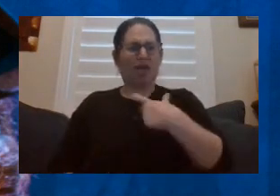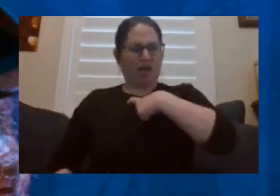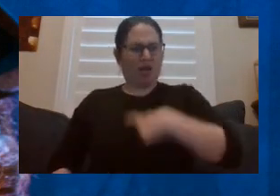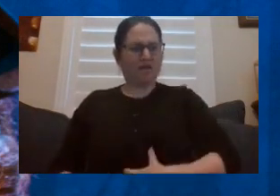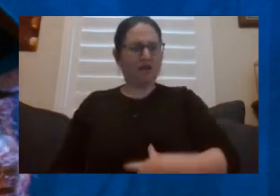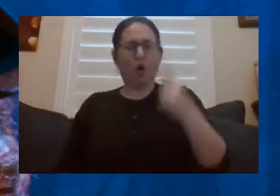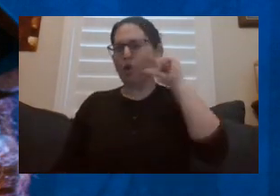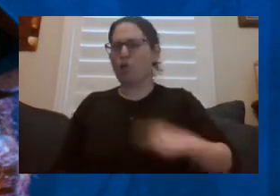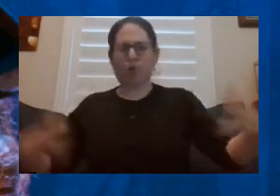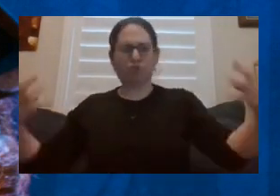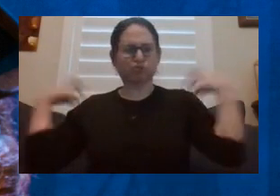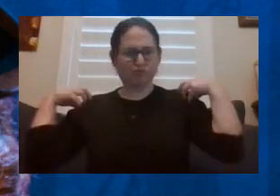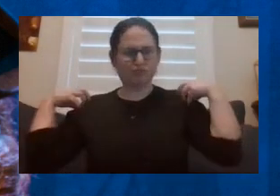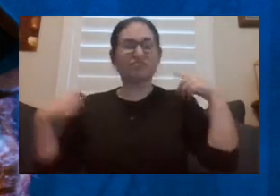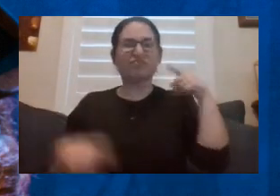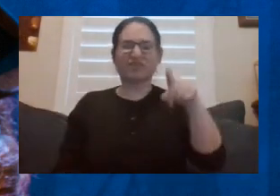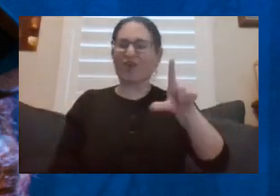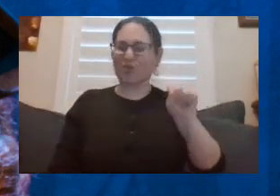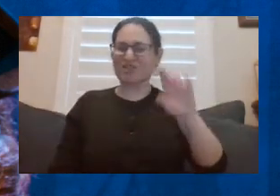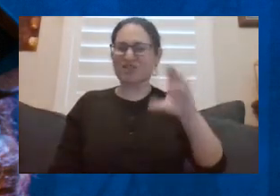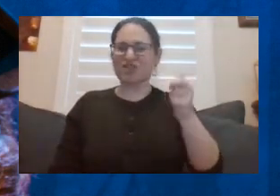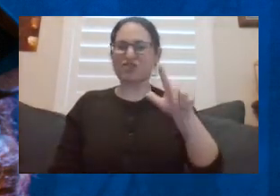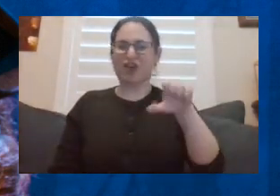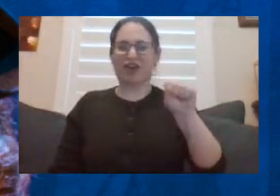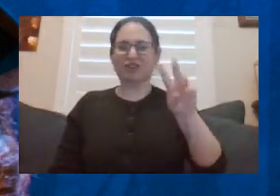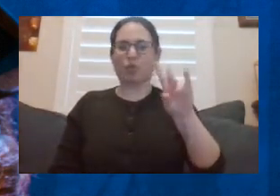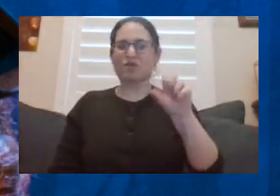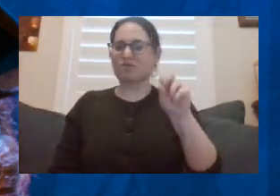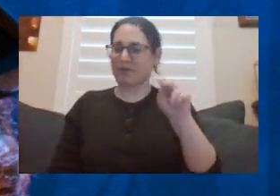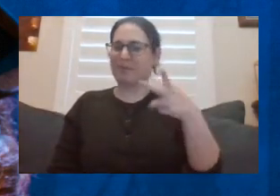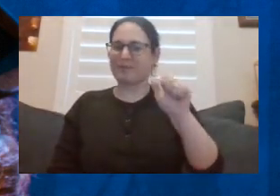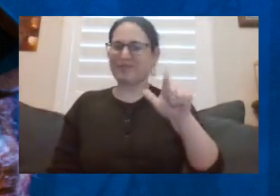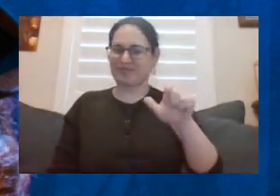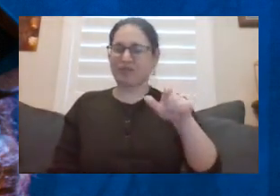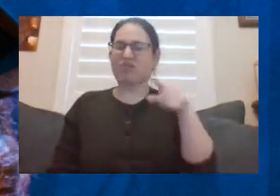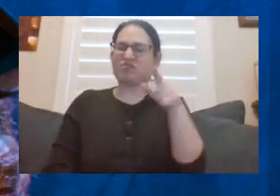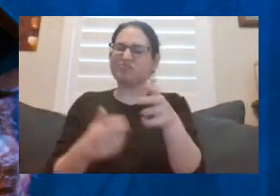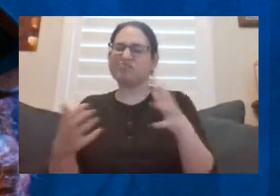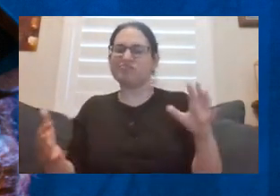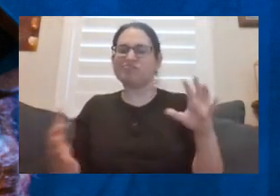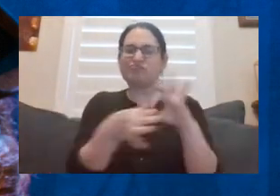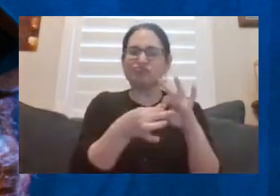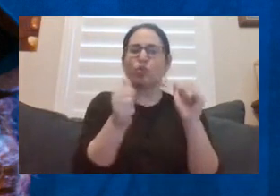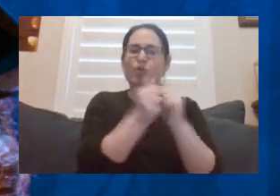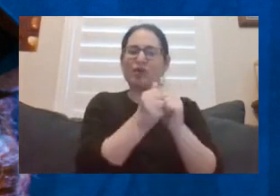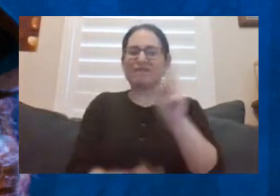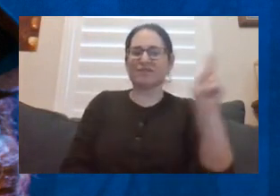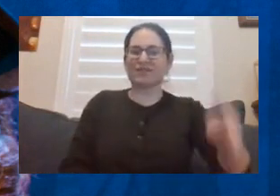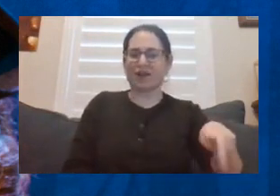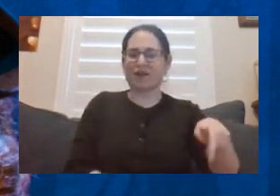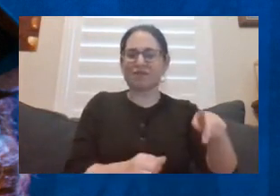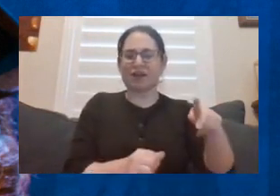atop his shoulders. This is Lieutenant Charles Wilson Peale. He belongs to the Philadelphia Associators,